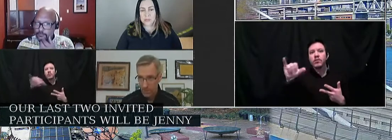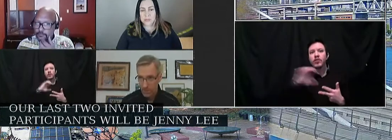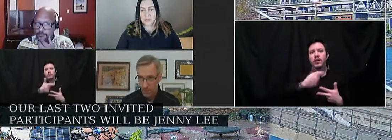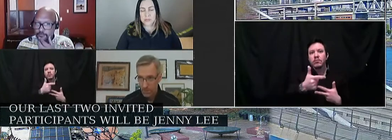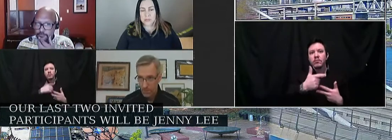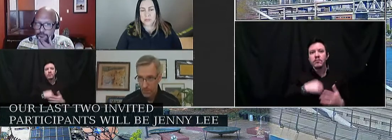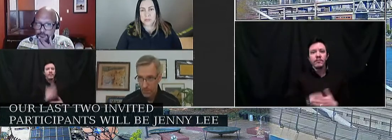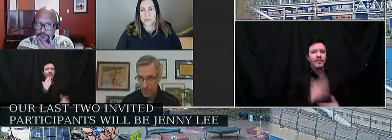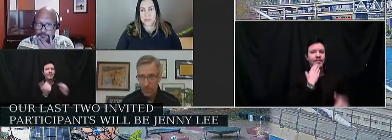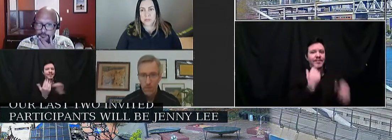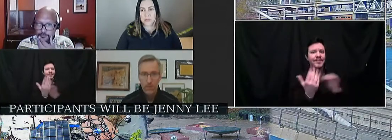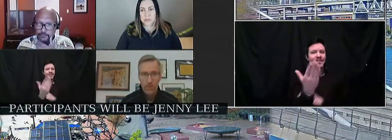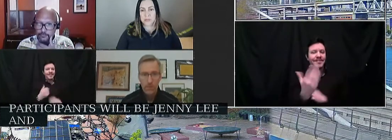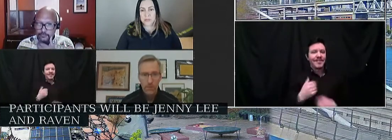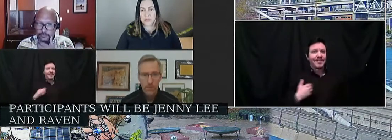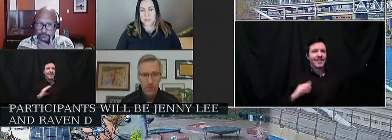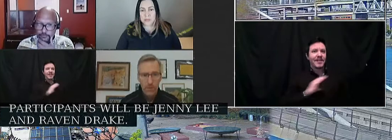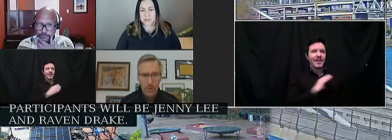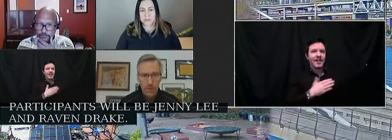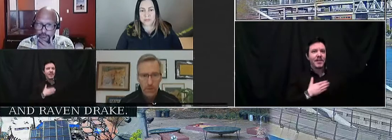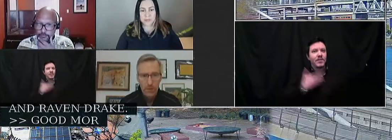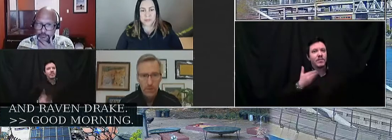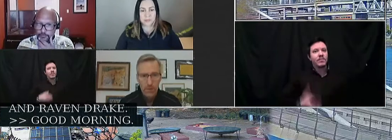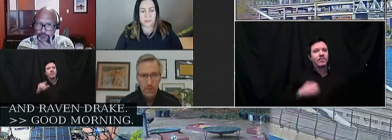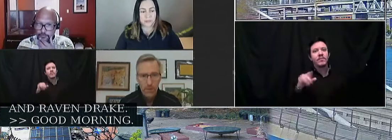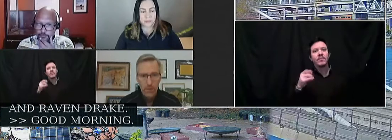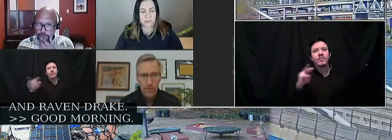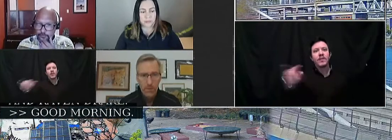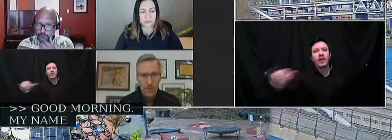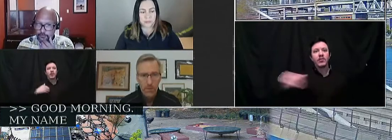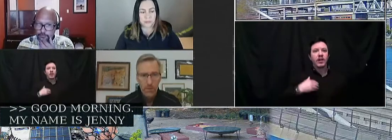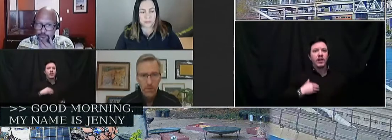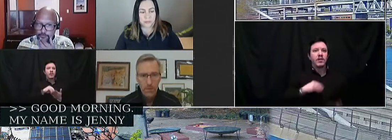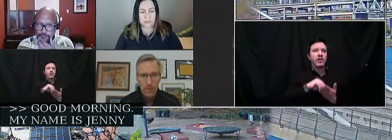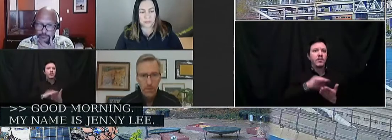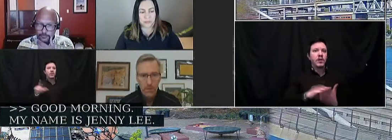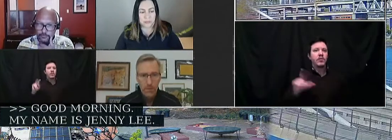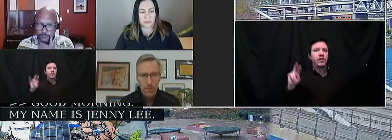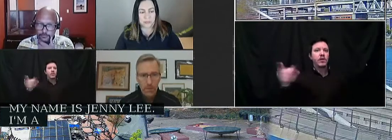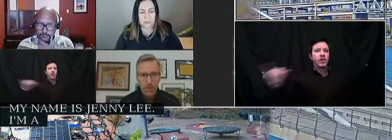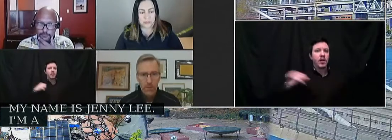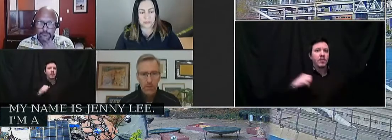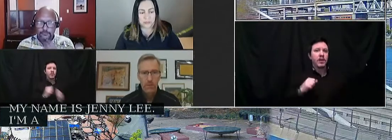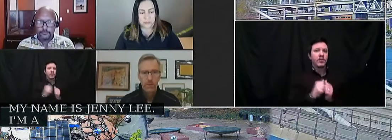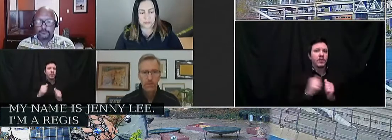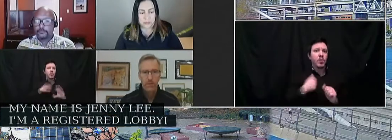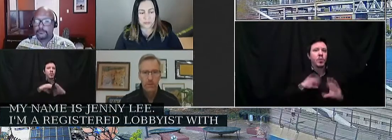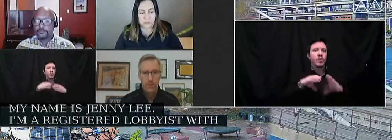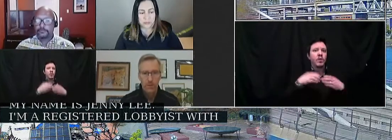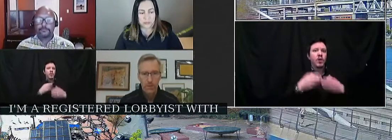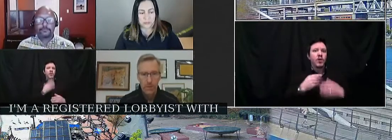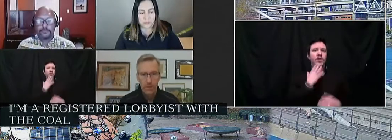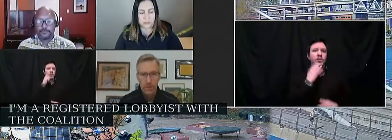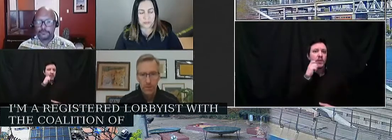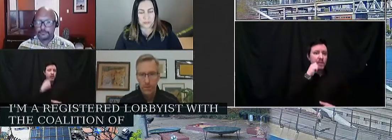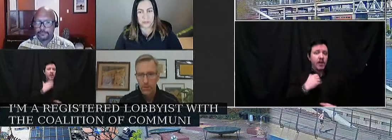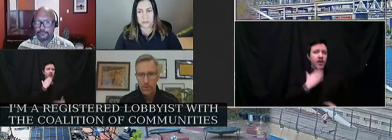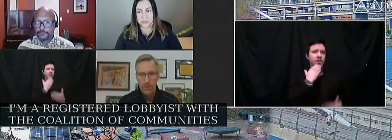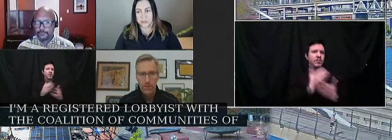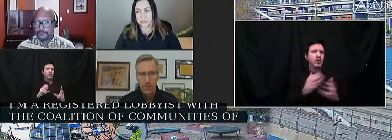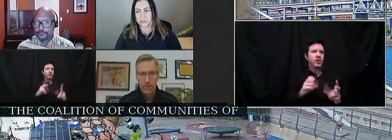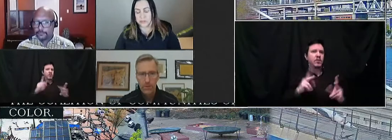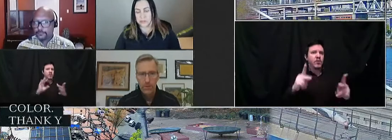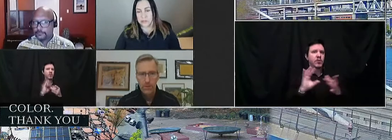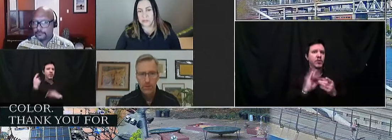Good morning, Council. My name is Jenny Lee, and I'm a registered lobbyist with the Coalition of Communities of Color. Thank you for the invitation to speak today.